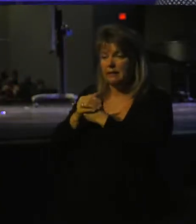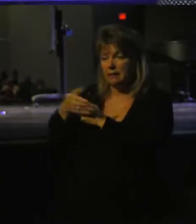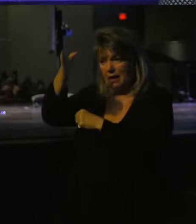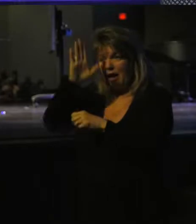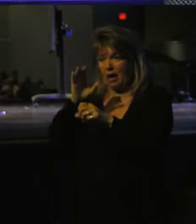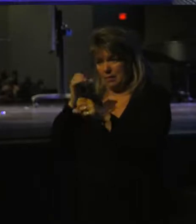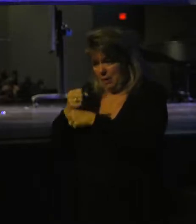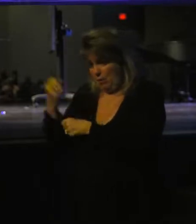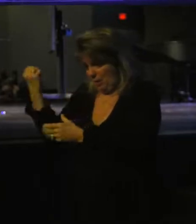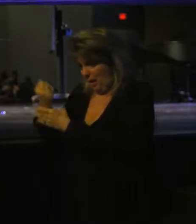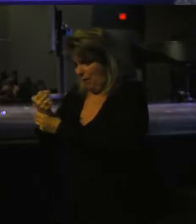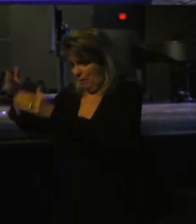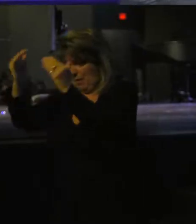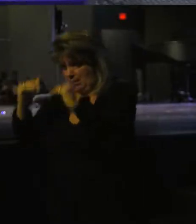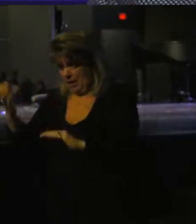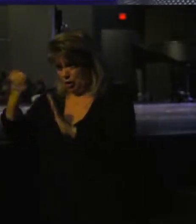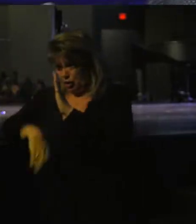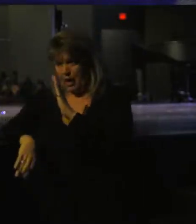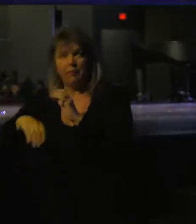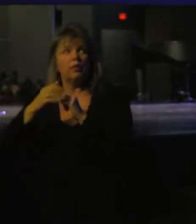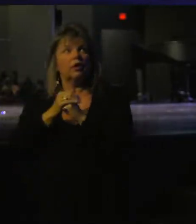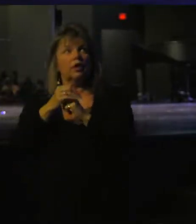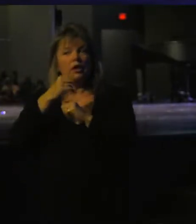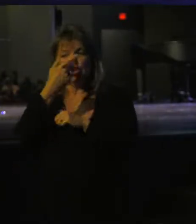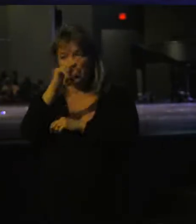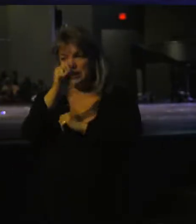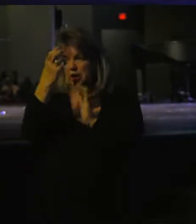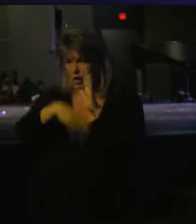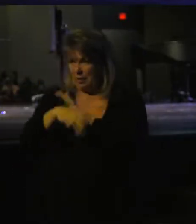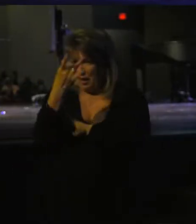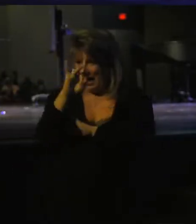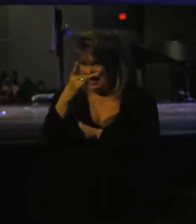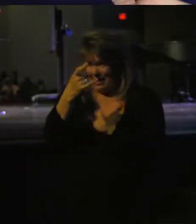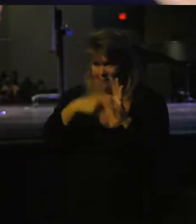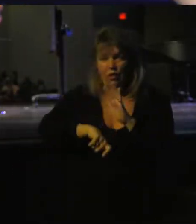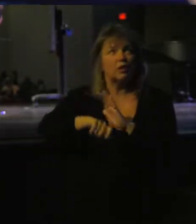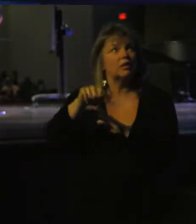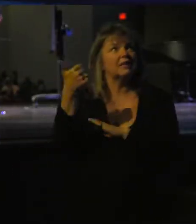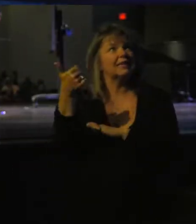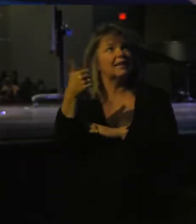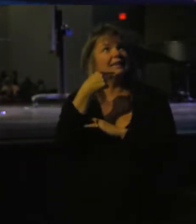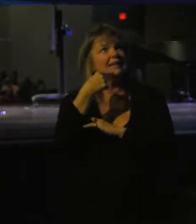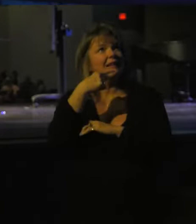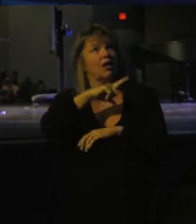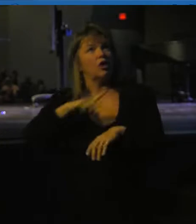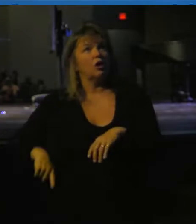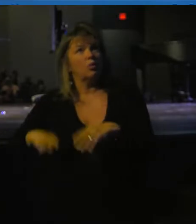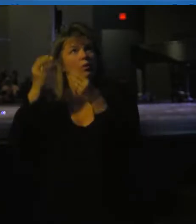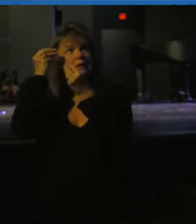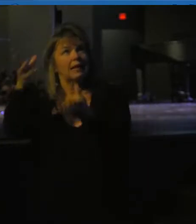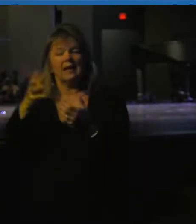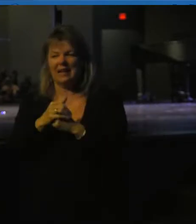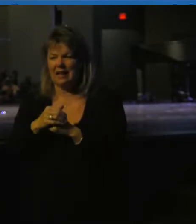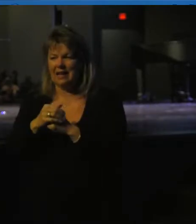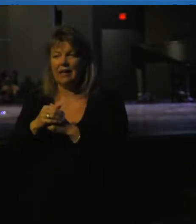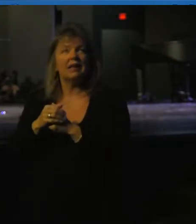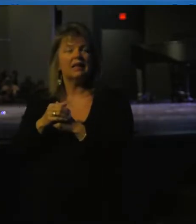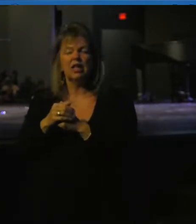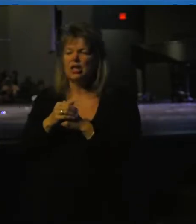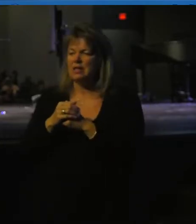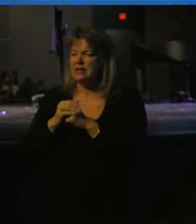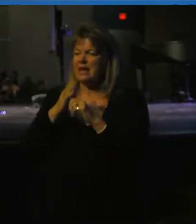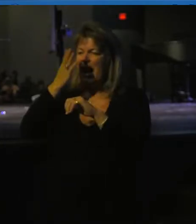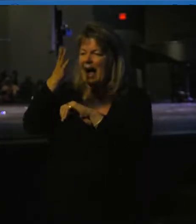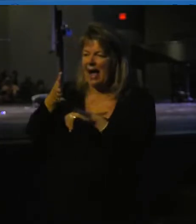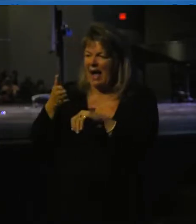making. Let's go to the next chapter in Genesis chapter 18, verse 10, it says, the Lord said, this is a little while after